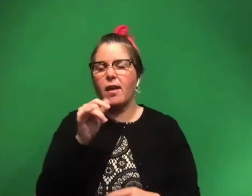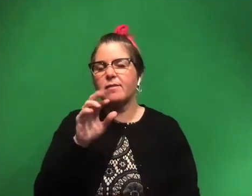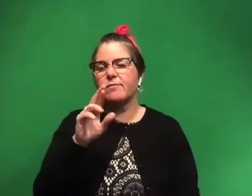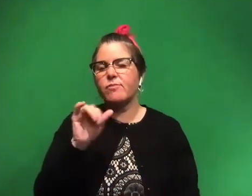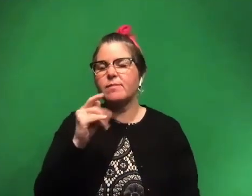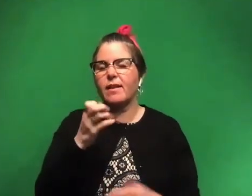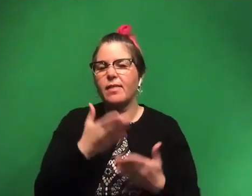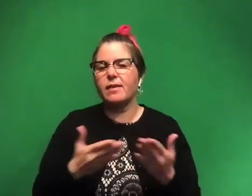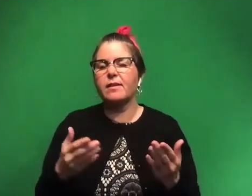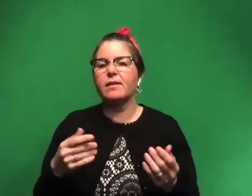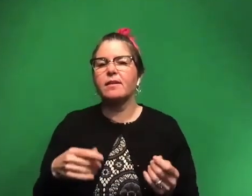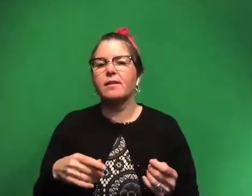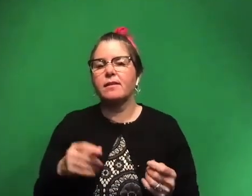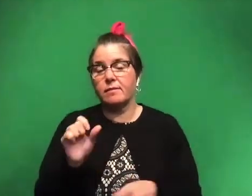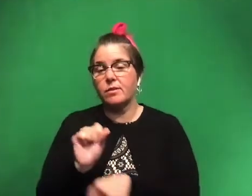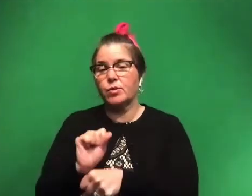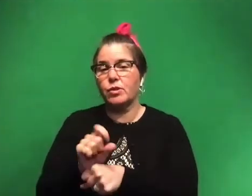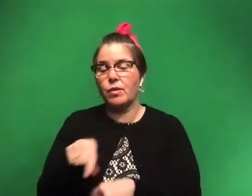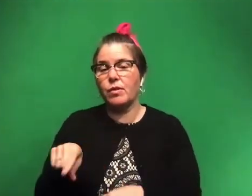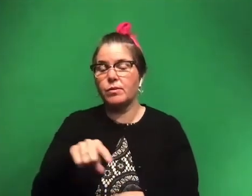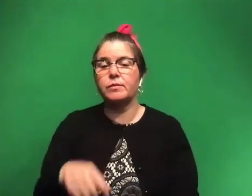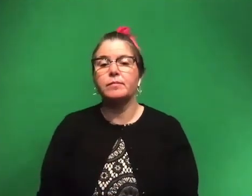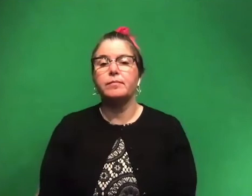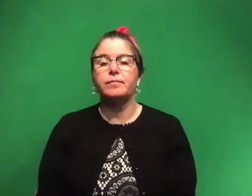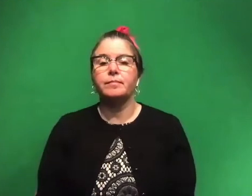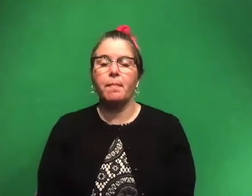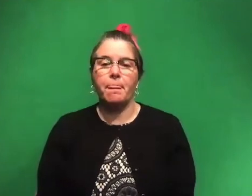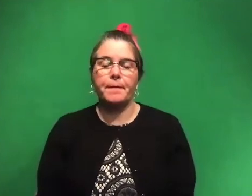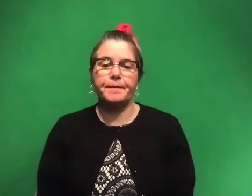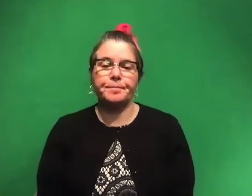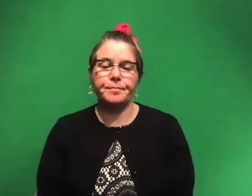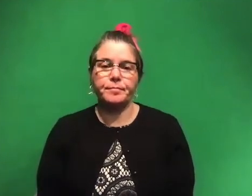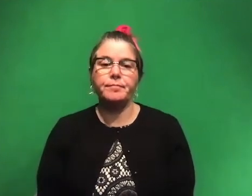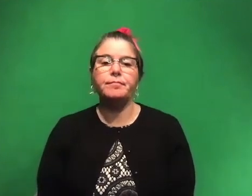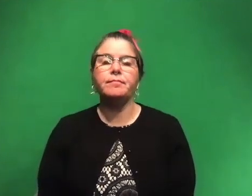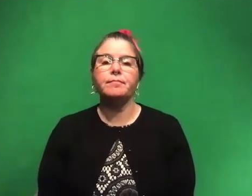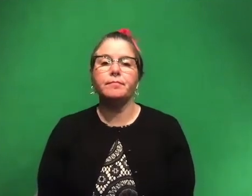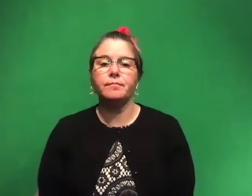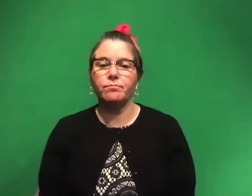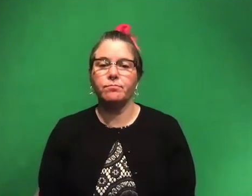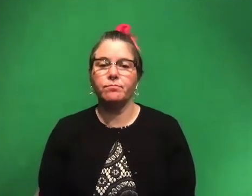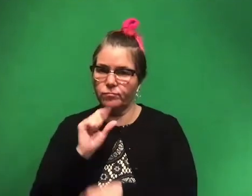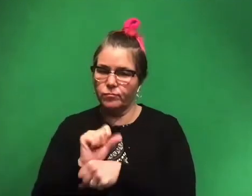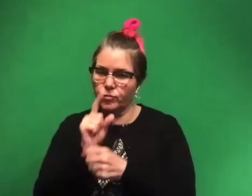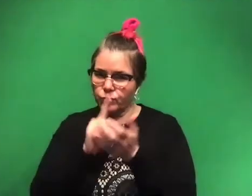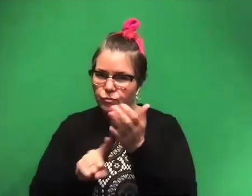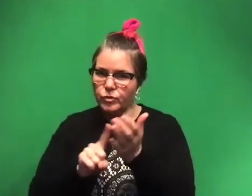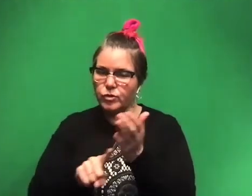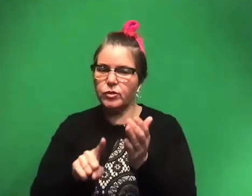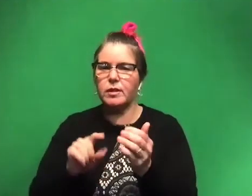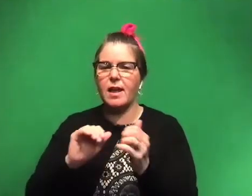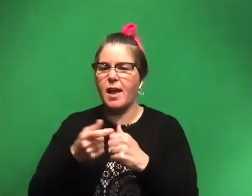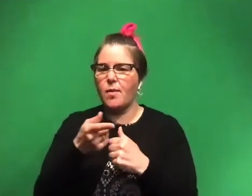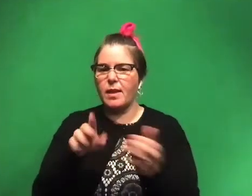I've done work on those and we actually did, um, research on those animals, on how they died and